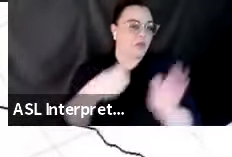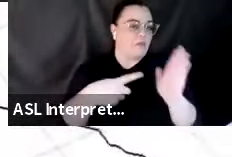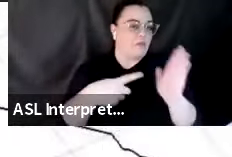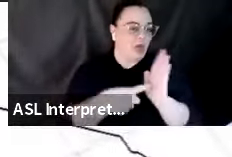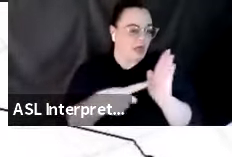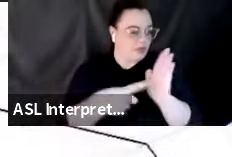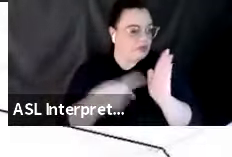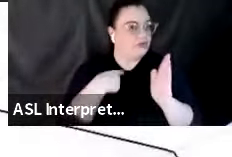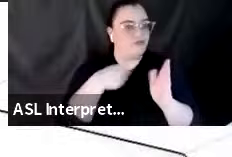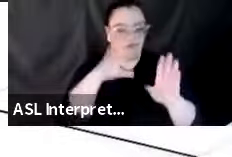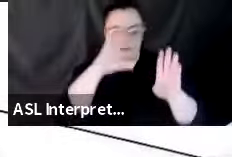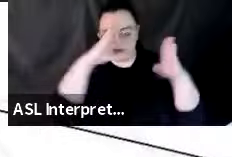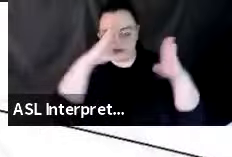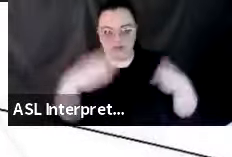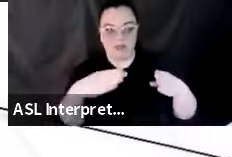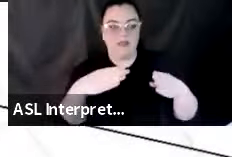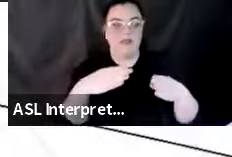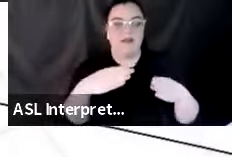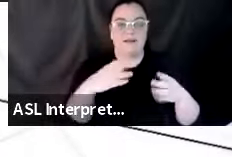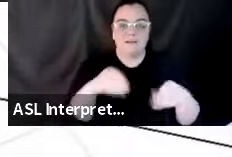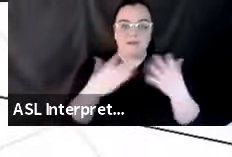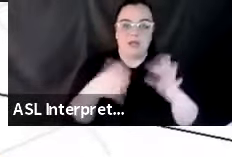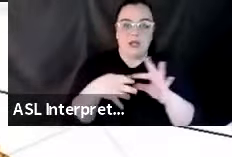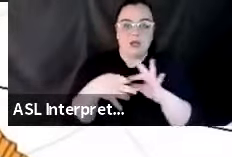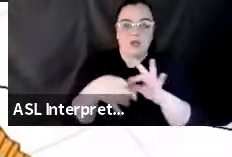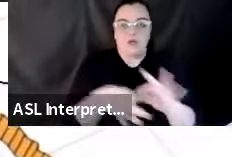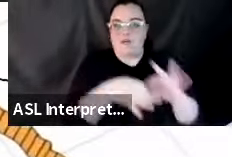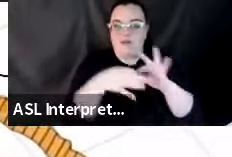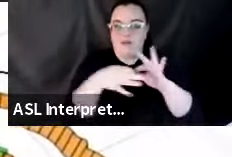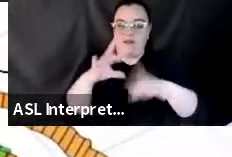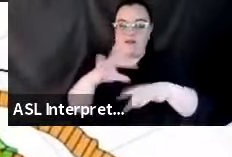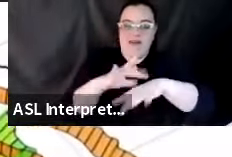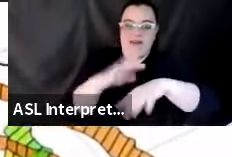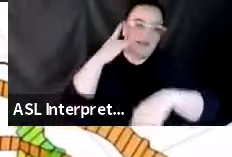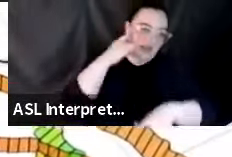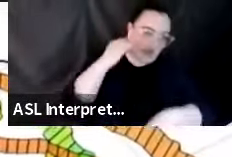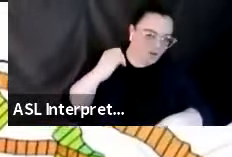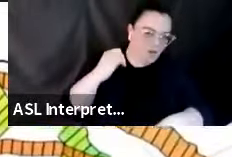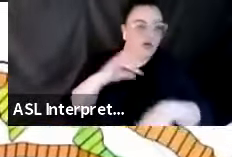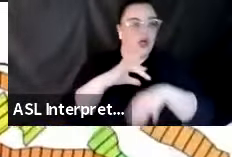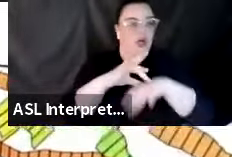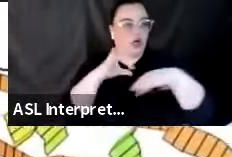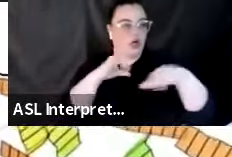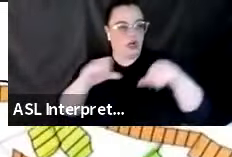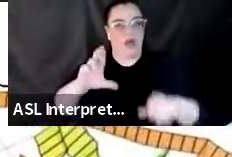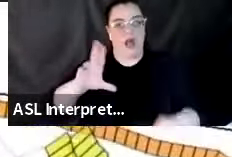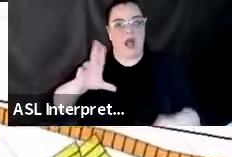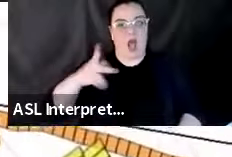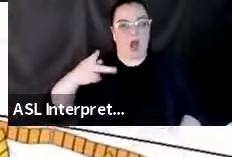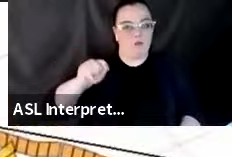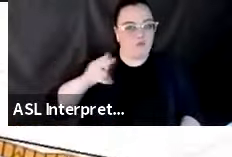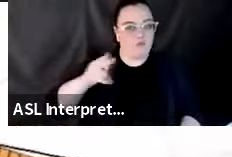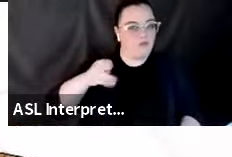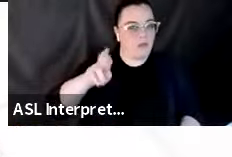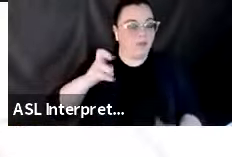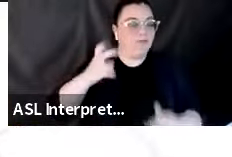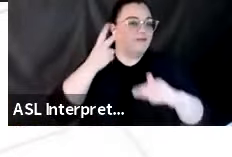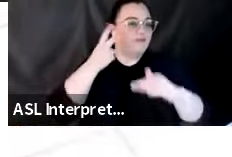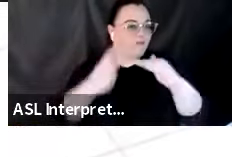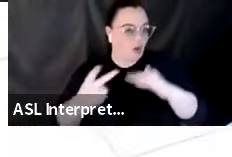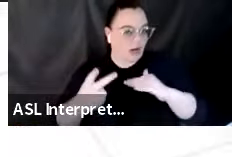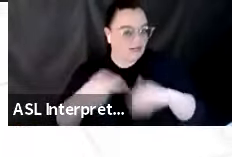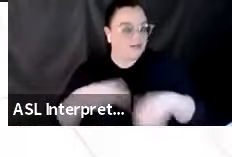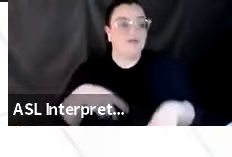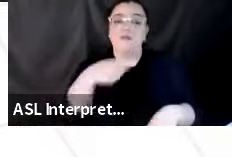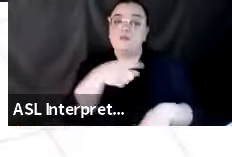model. And that stands for Uniform California Earthquake Rupture Forecast. And this one has not only, um, the description